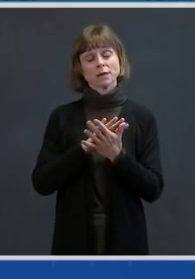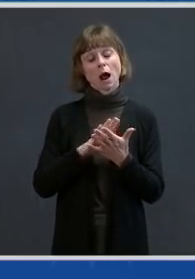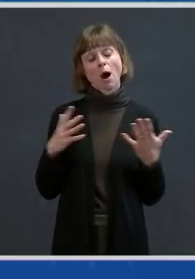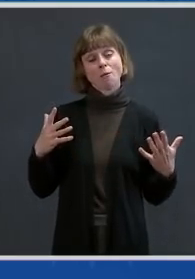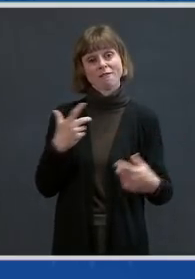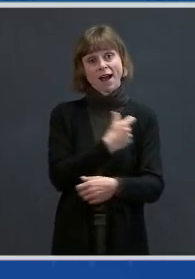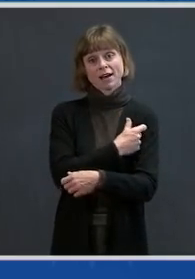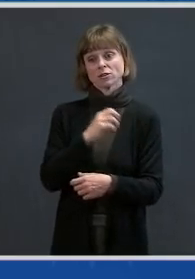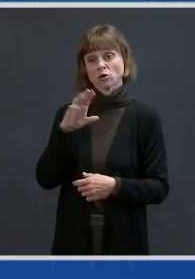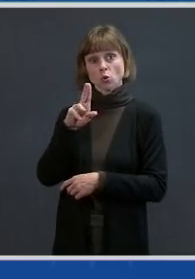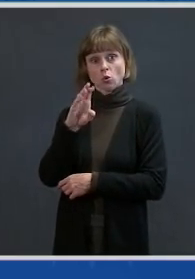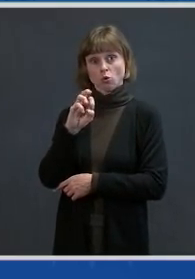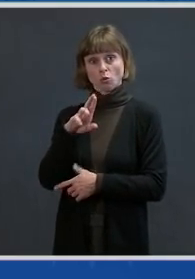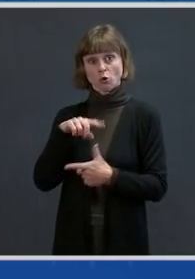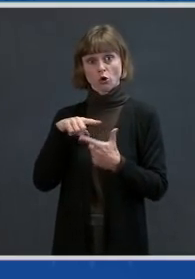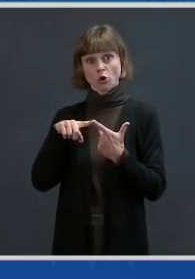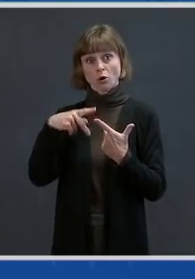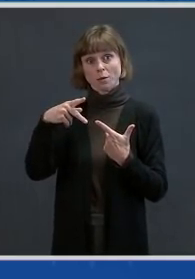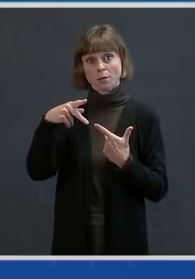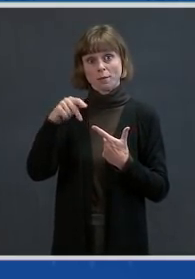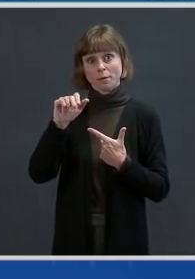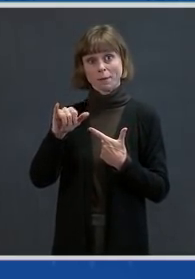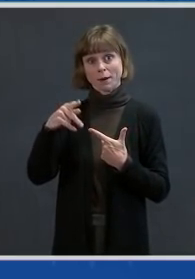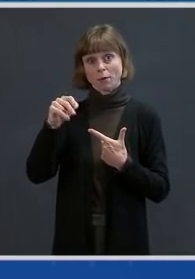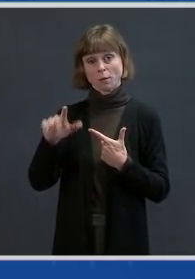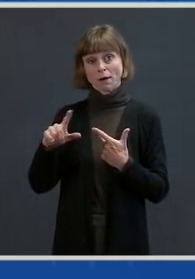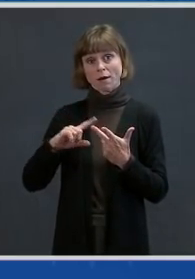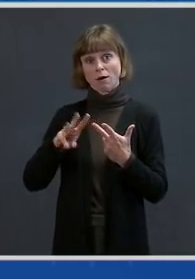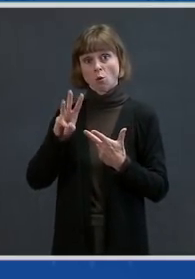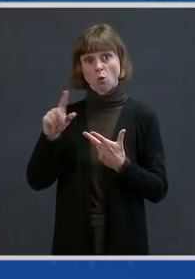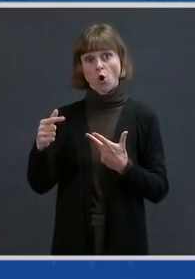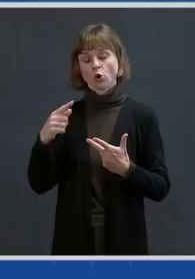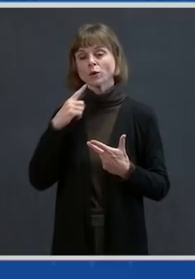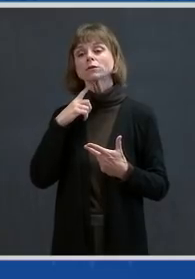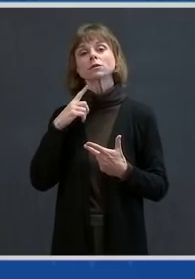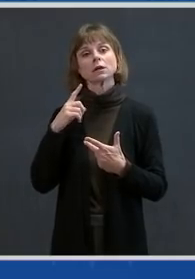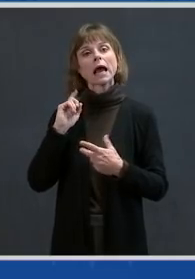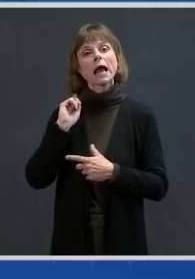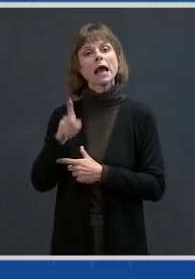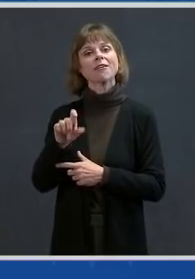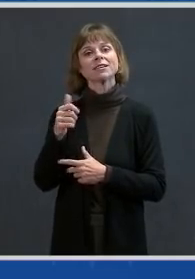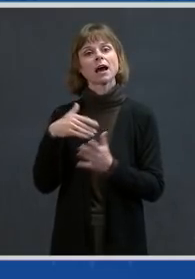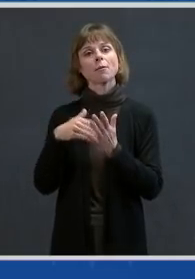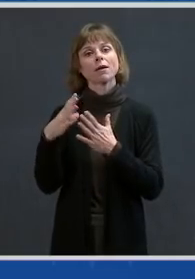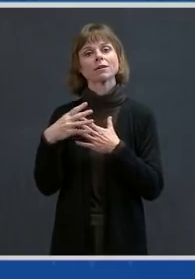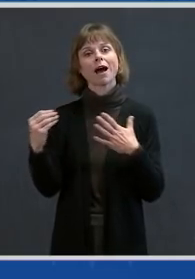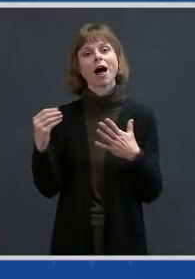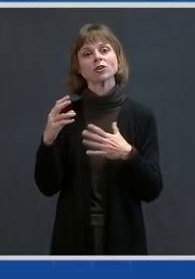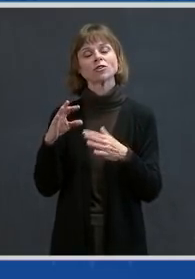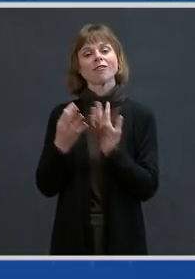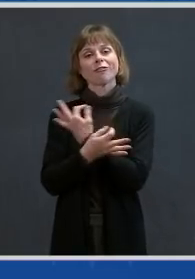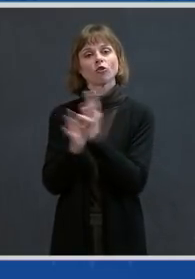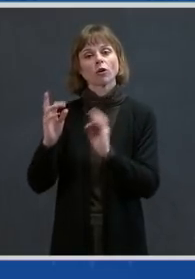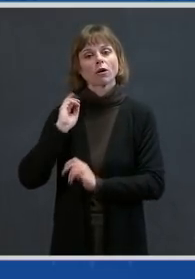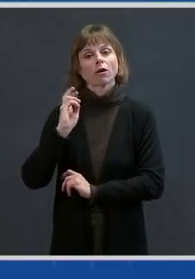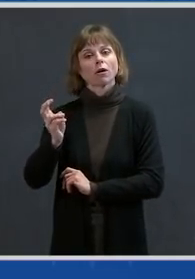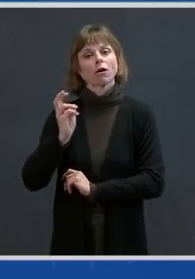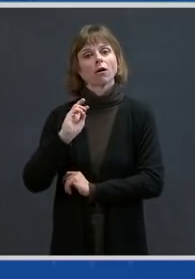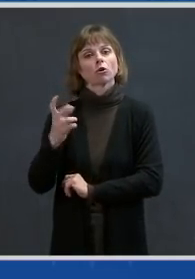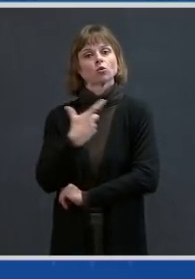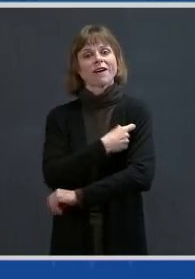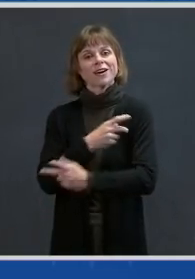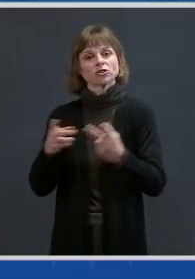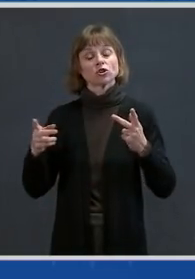teaming up to provide $10 million worth of free rides to vaccination sites. And Lyft is partnering with CVS and the YMCA